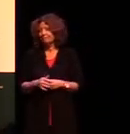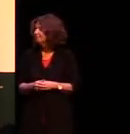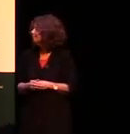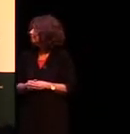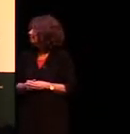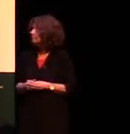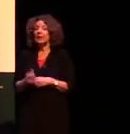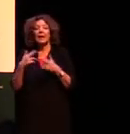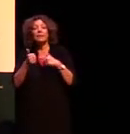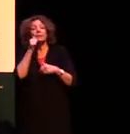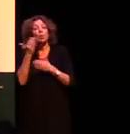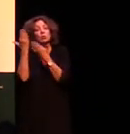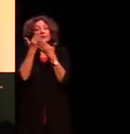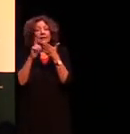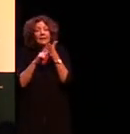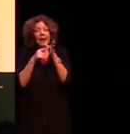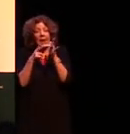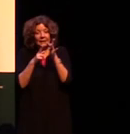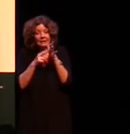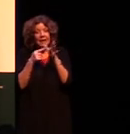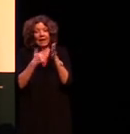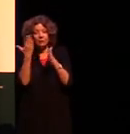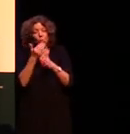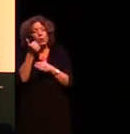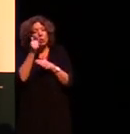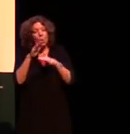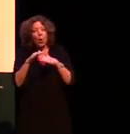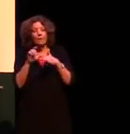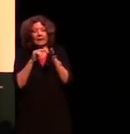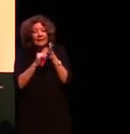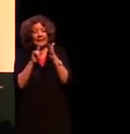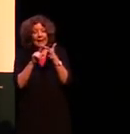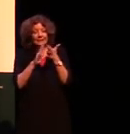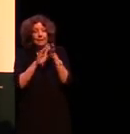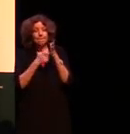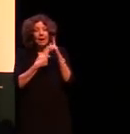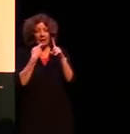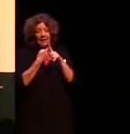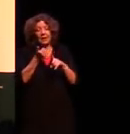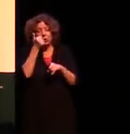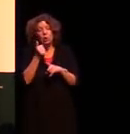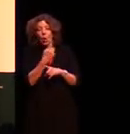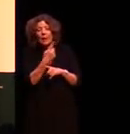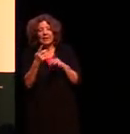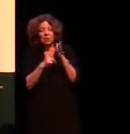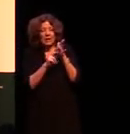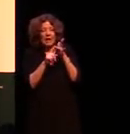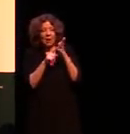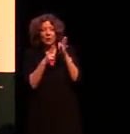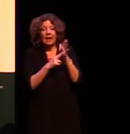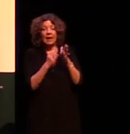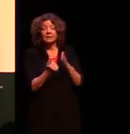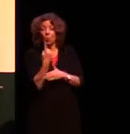now if you did Latin at school and learned about case marking you would have learned that each noun just has one case